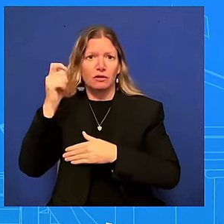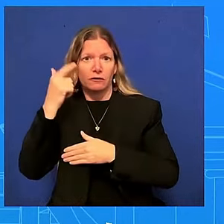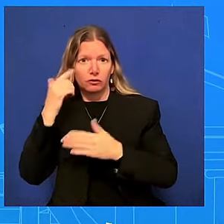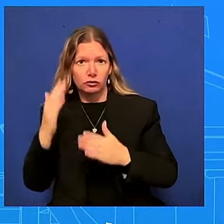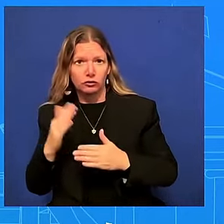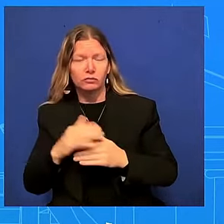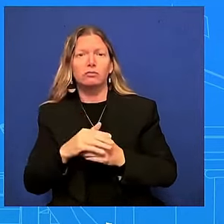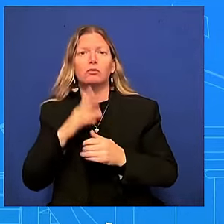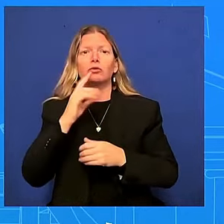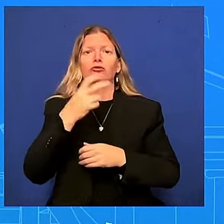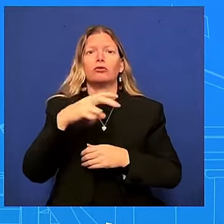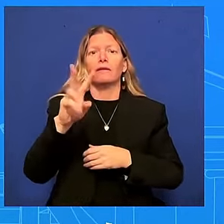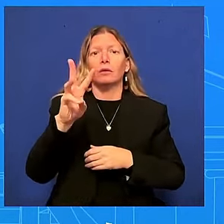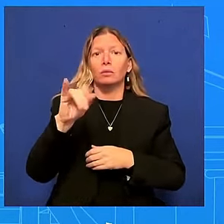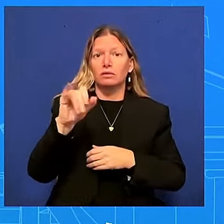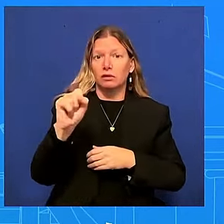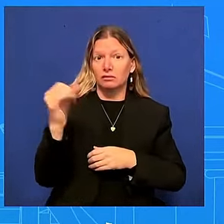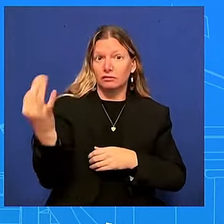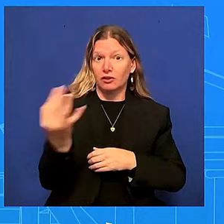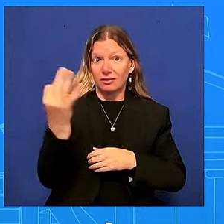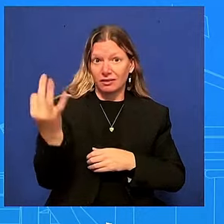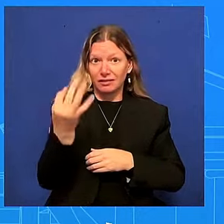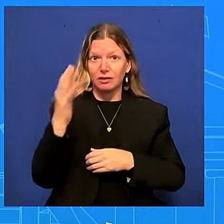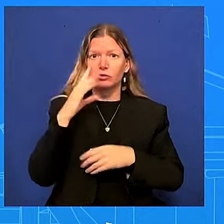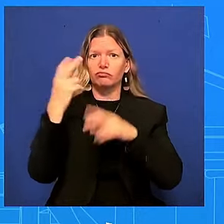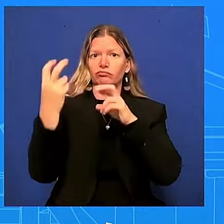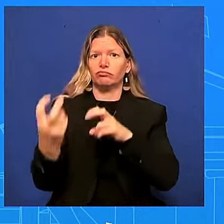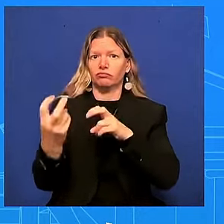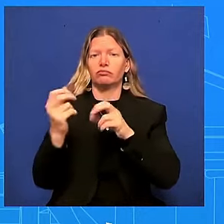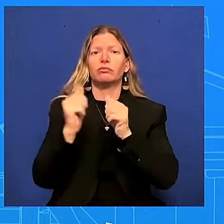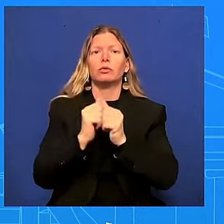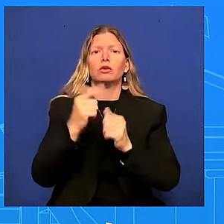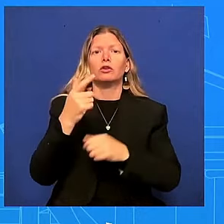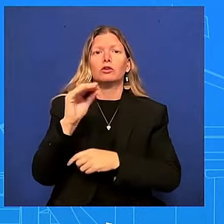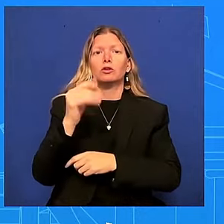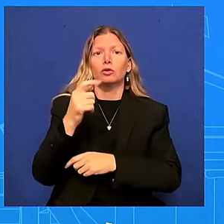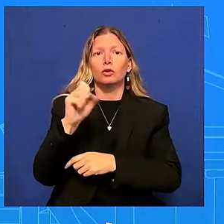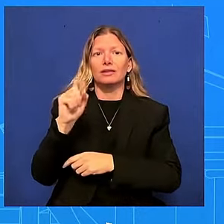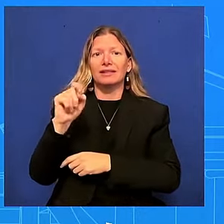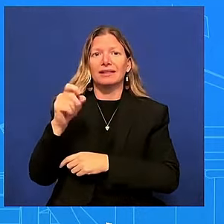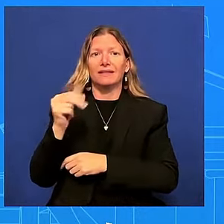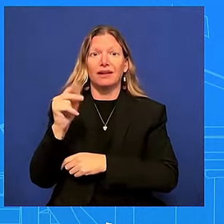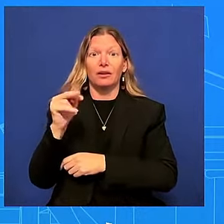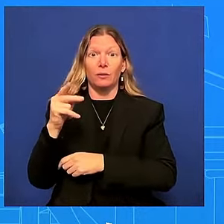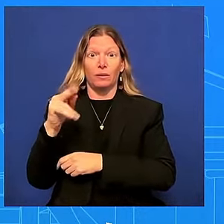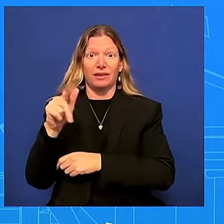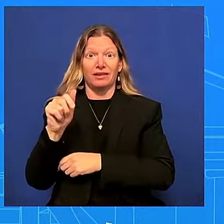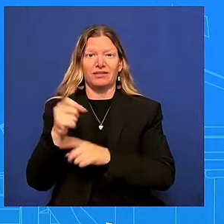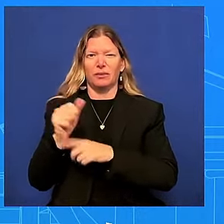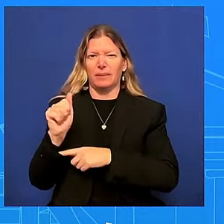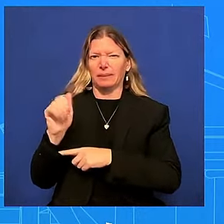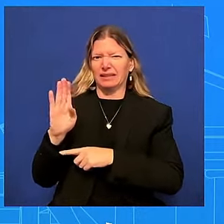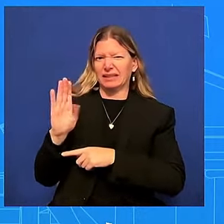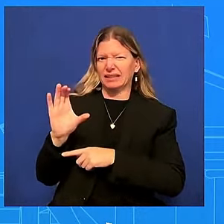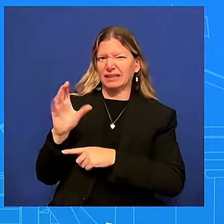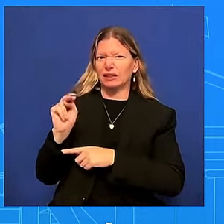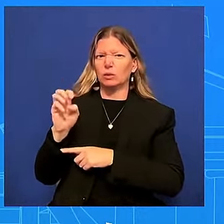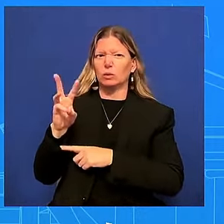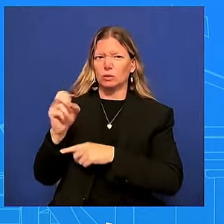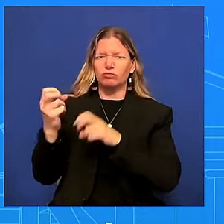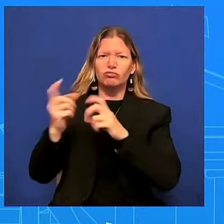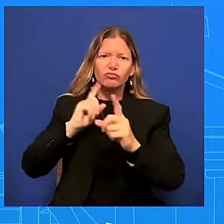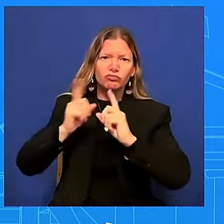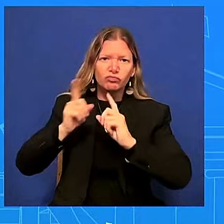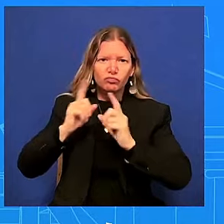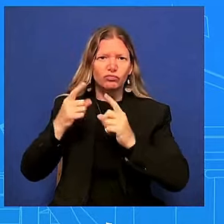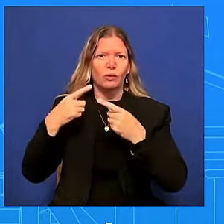news while on the campaign trail he will travel to philadelphia on sunday and next week i know you guys are going to be really